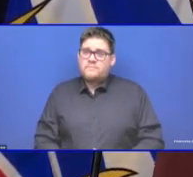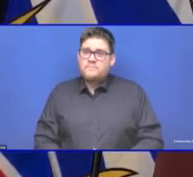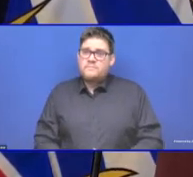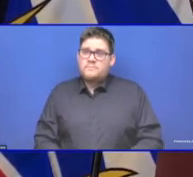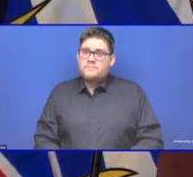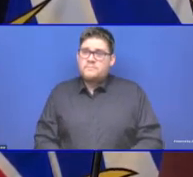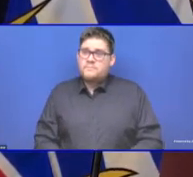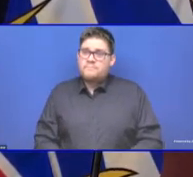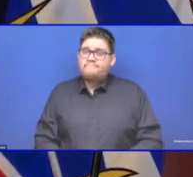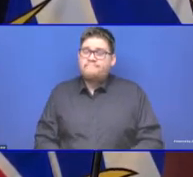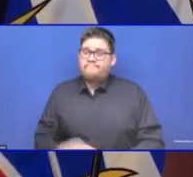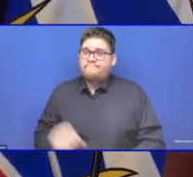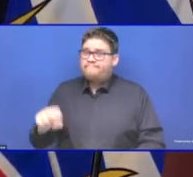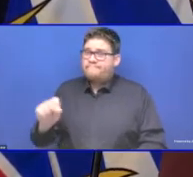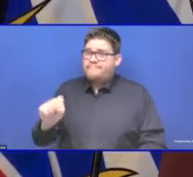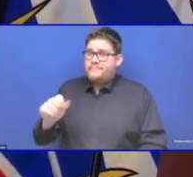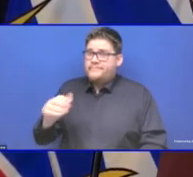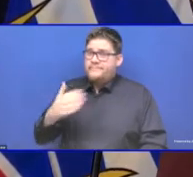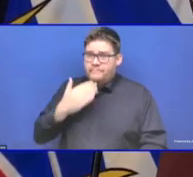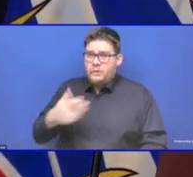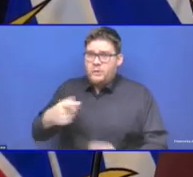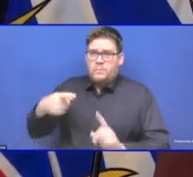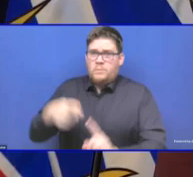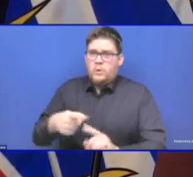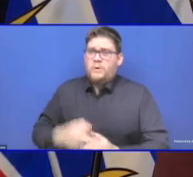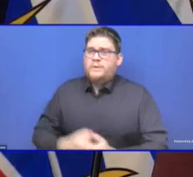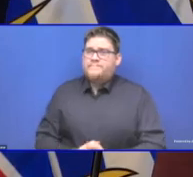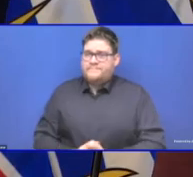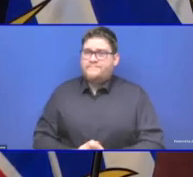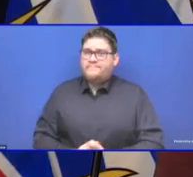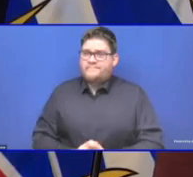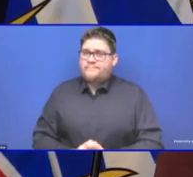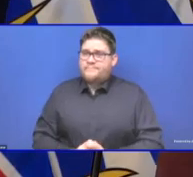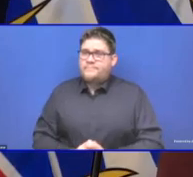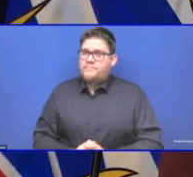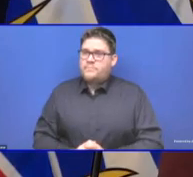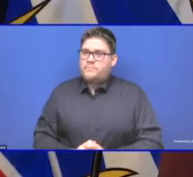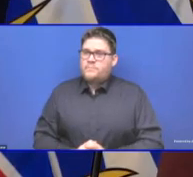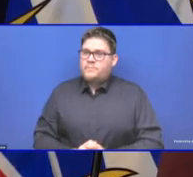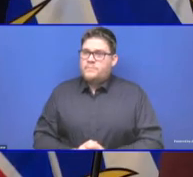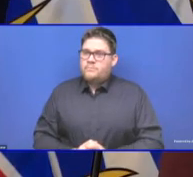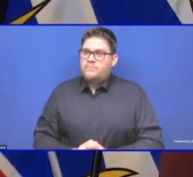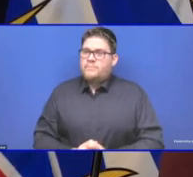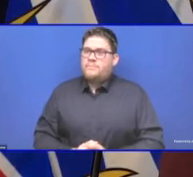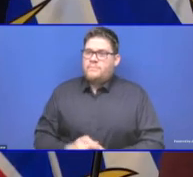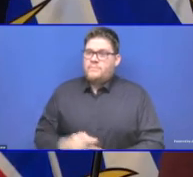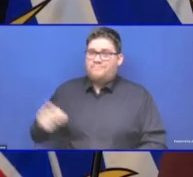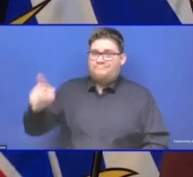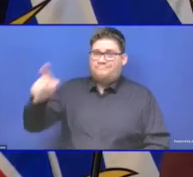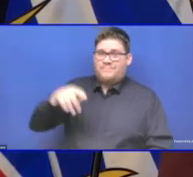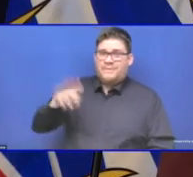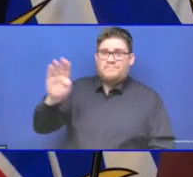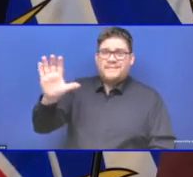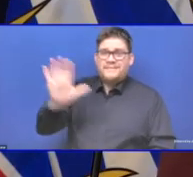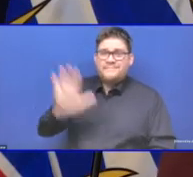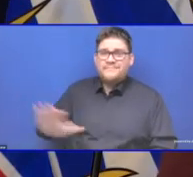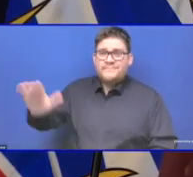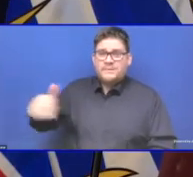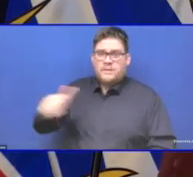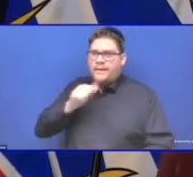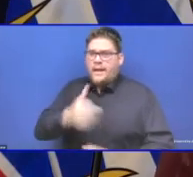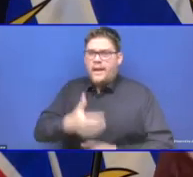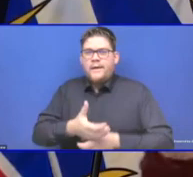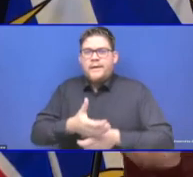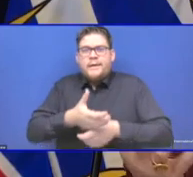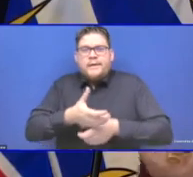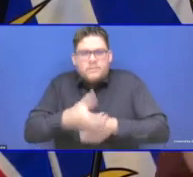confidence in the information that they get. And there are many different ways that we try and address that. We've had town halls. We've